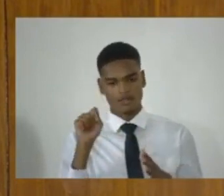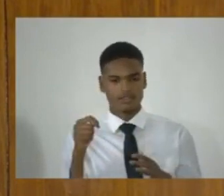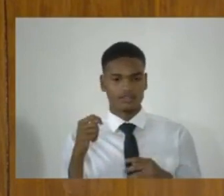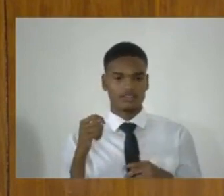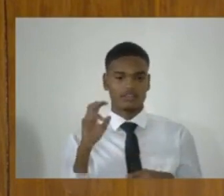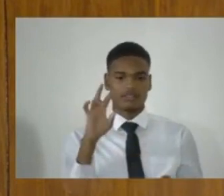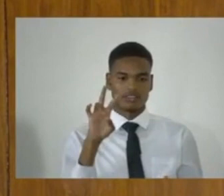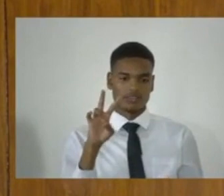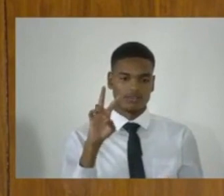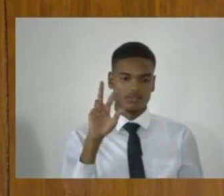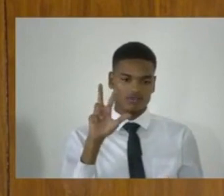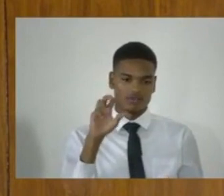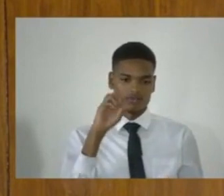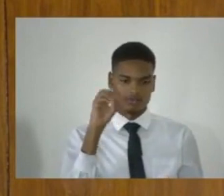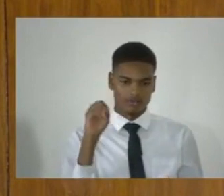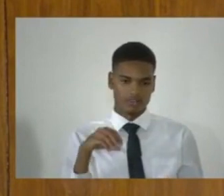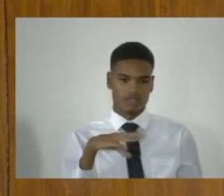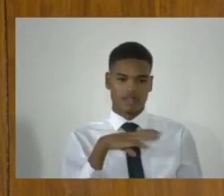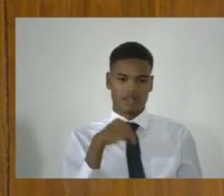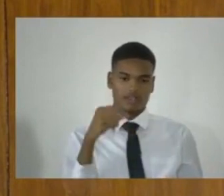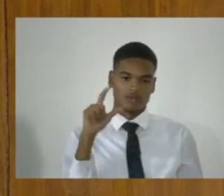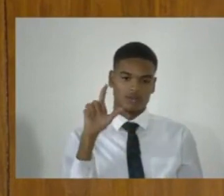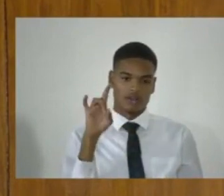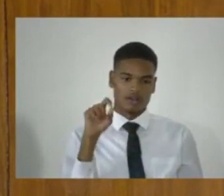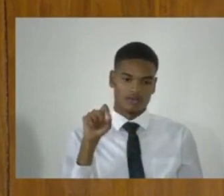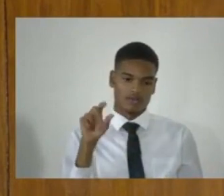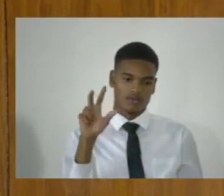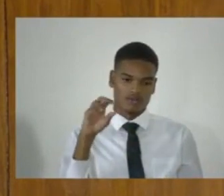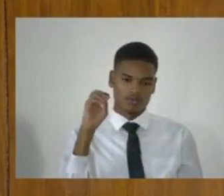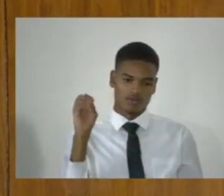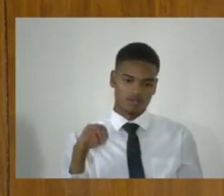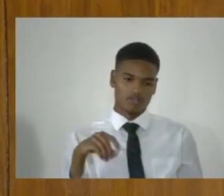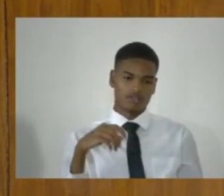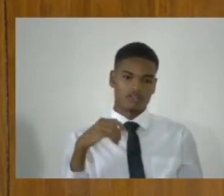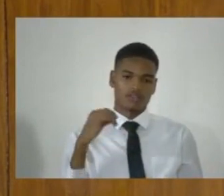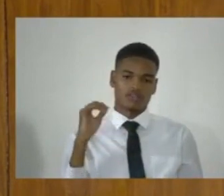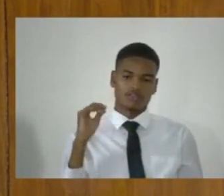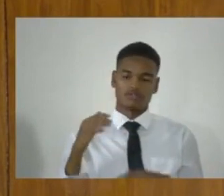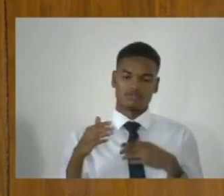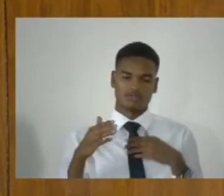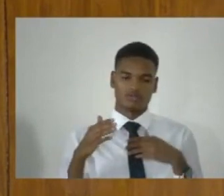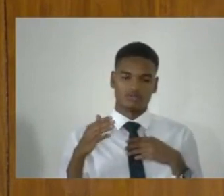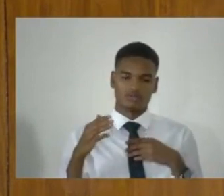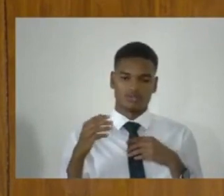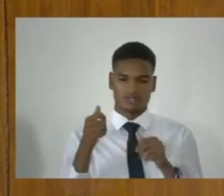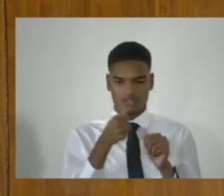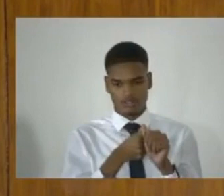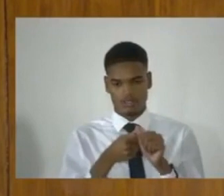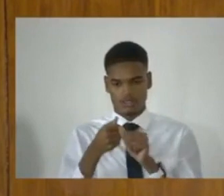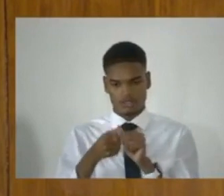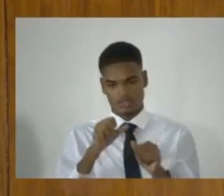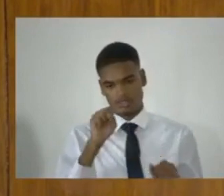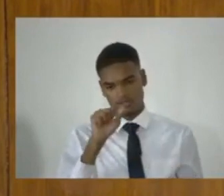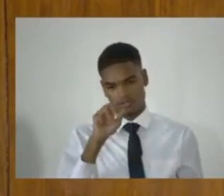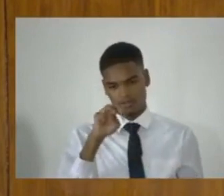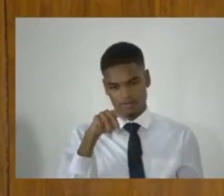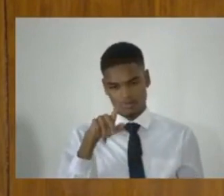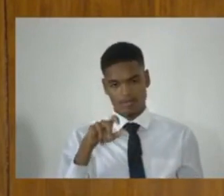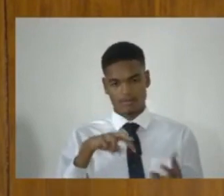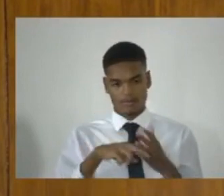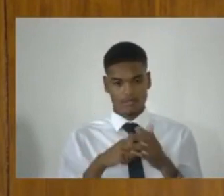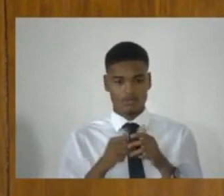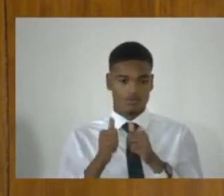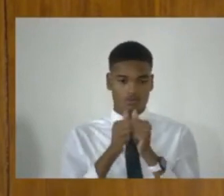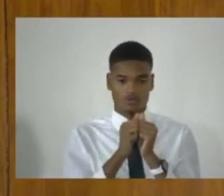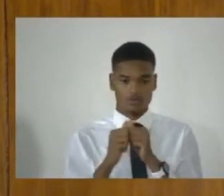with another 20.38% respectively of the sample. So, they together amount